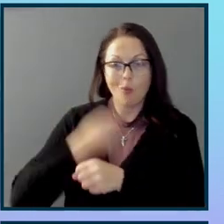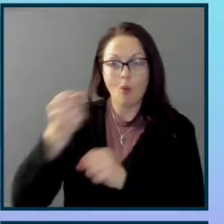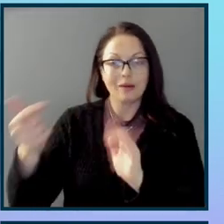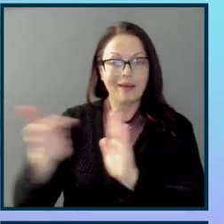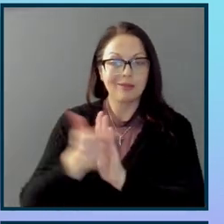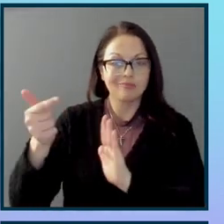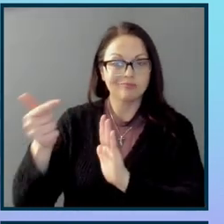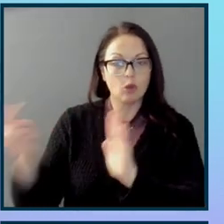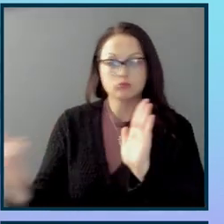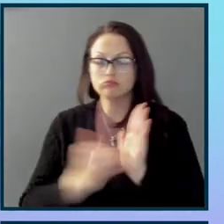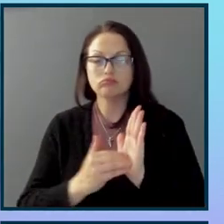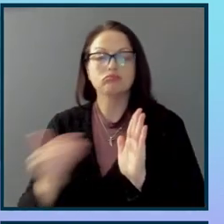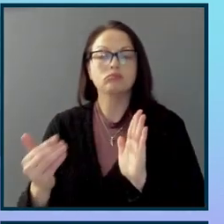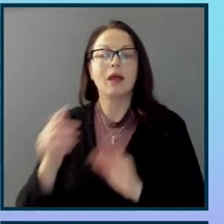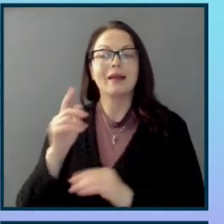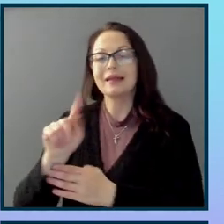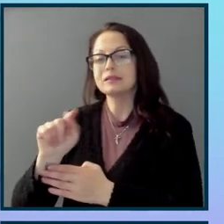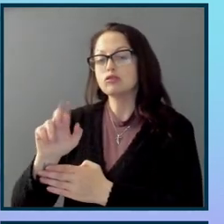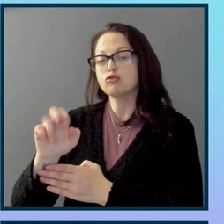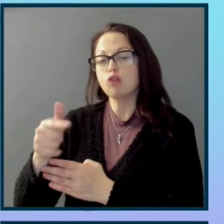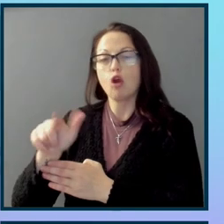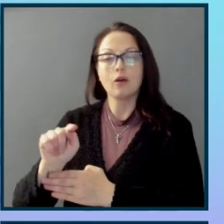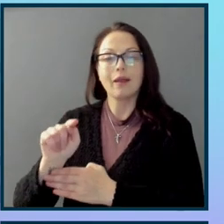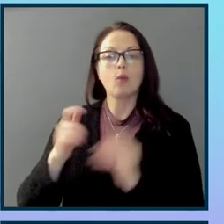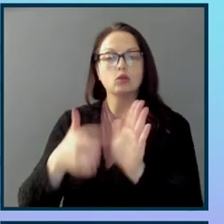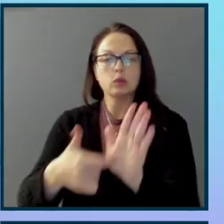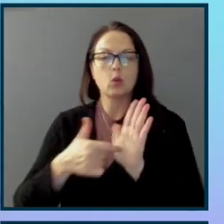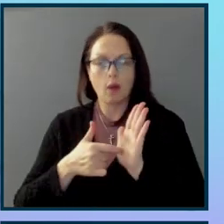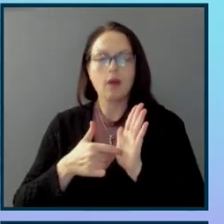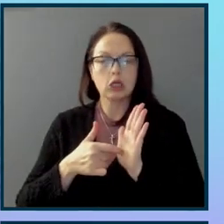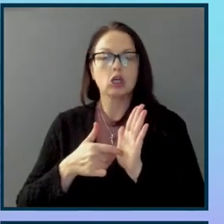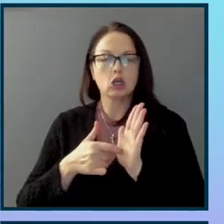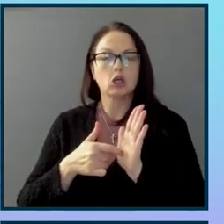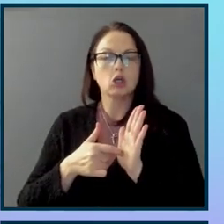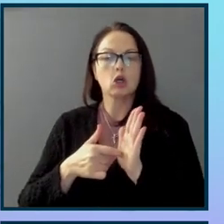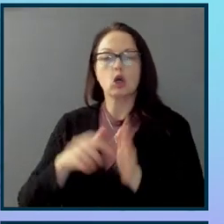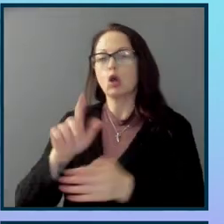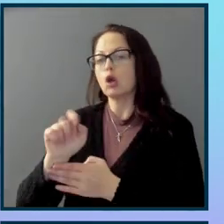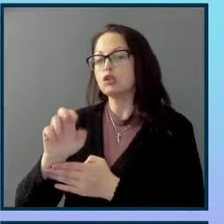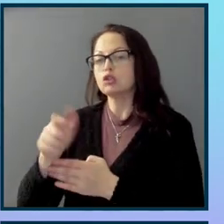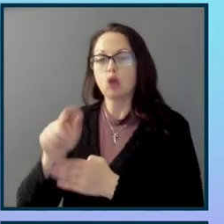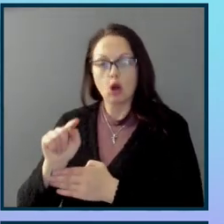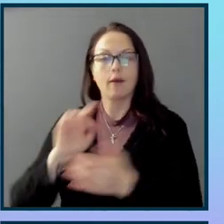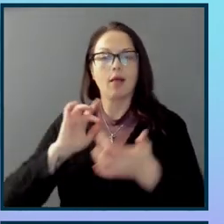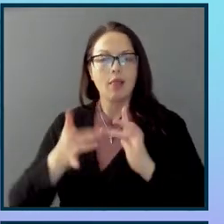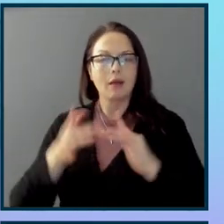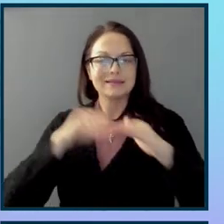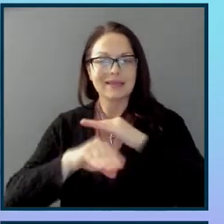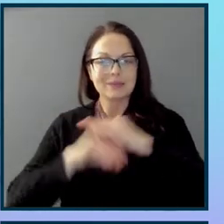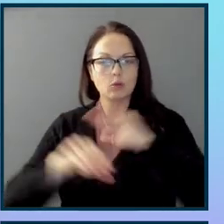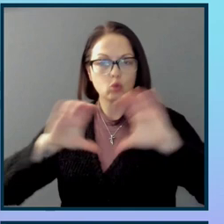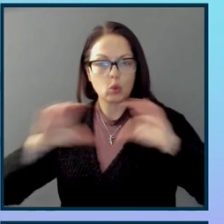mandated Target make its digital experiences and retail experience accessible to the world, which